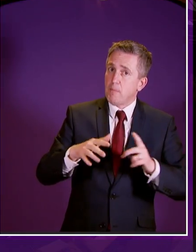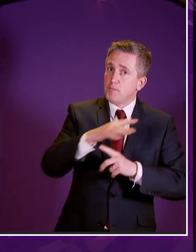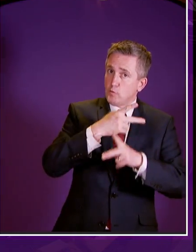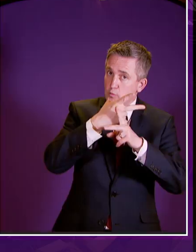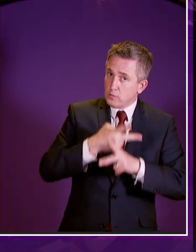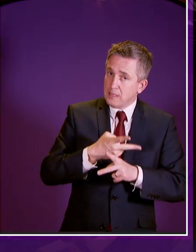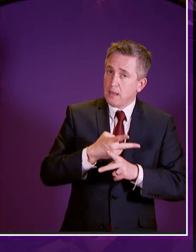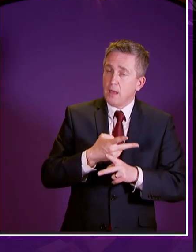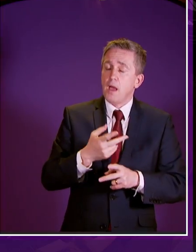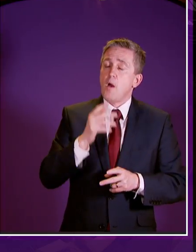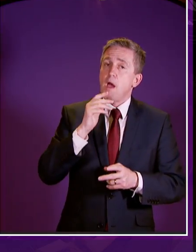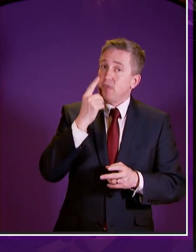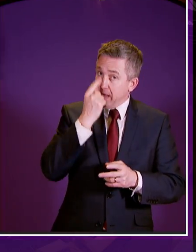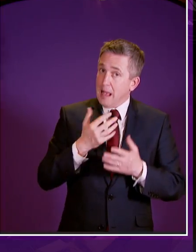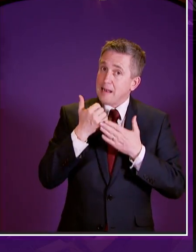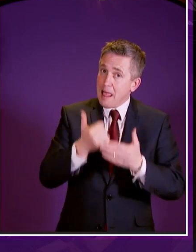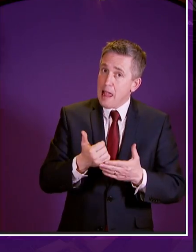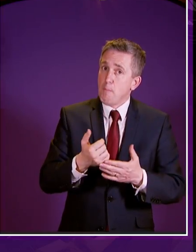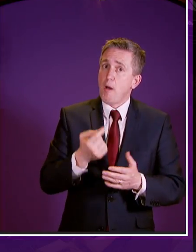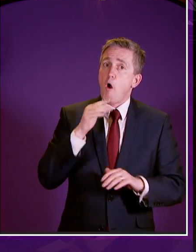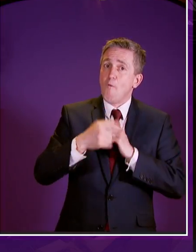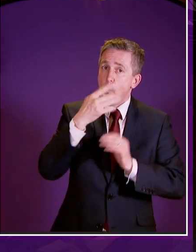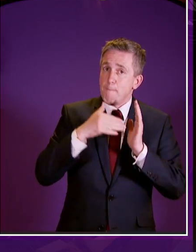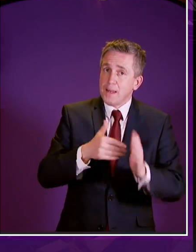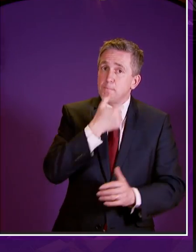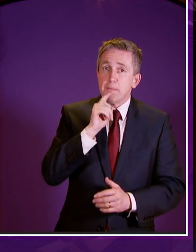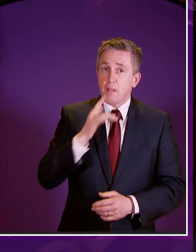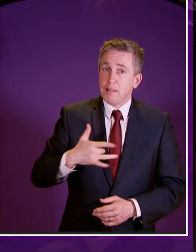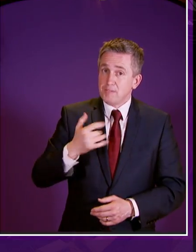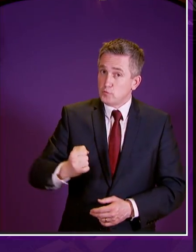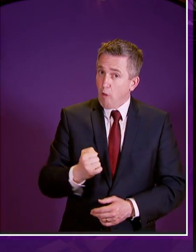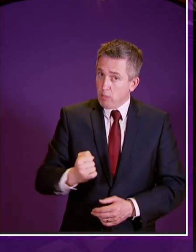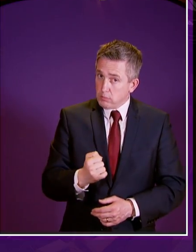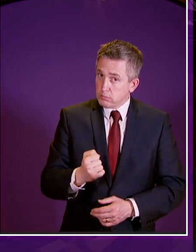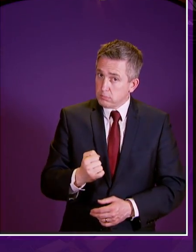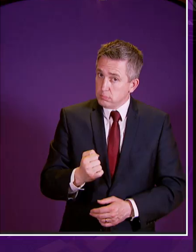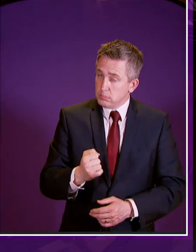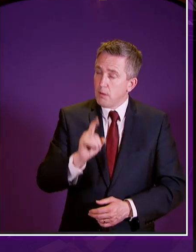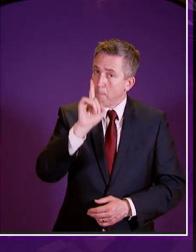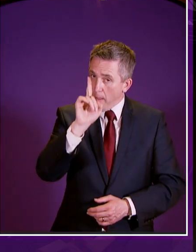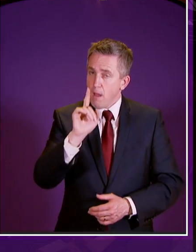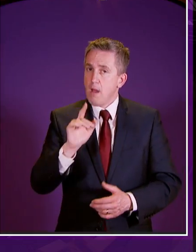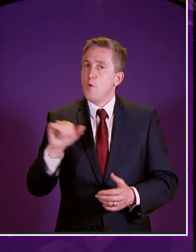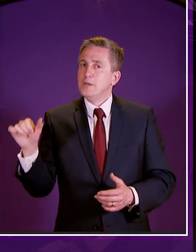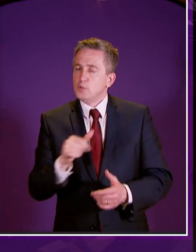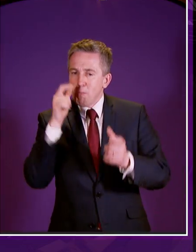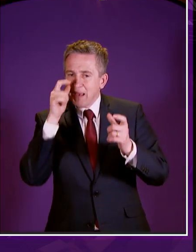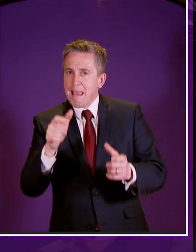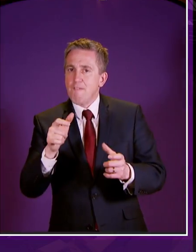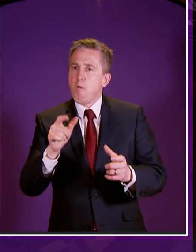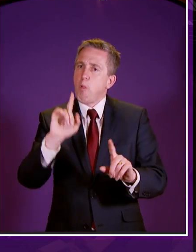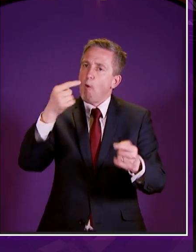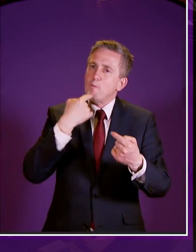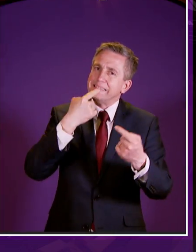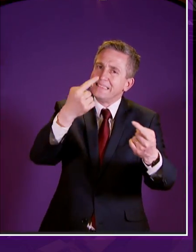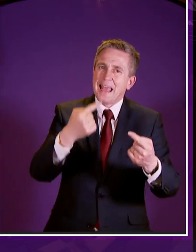over a million people in scotland but i think sometimes all of us just have to be careful what we promise and